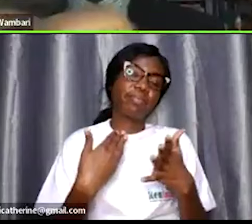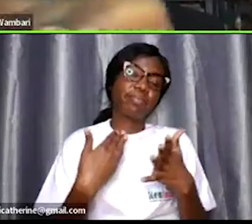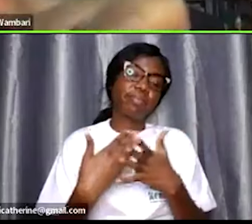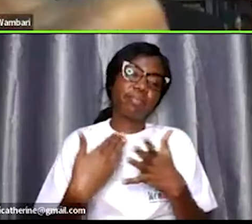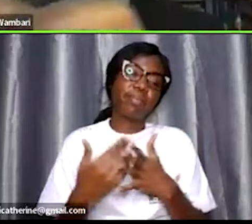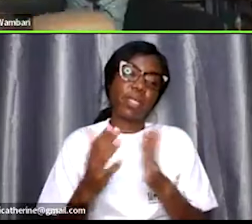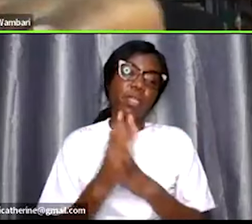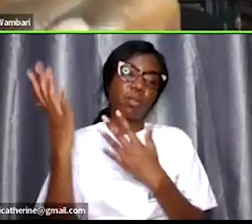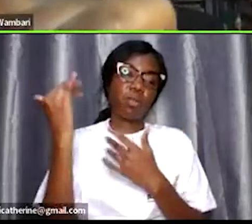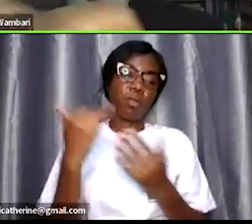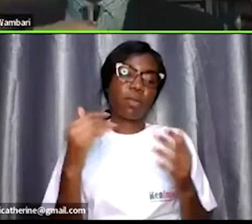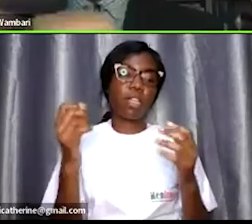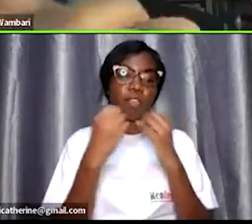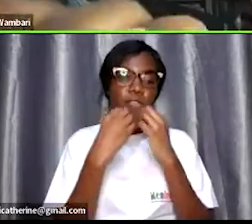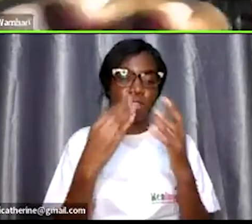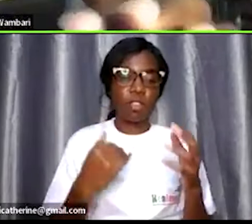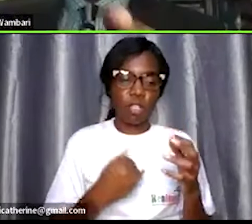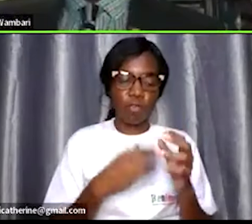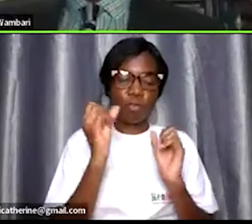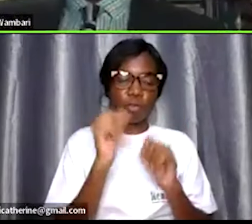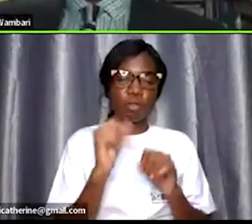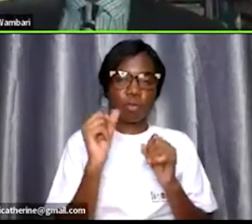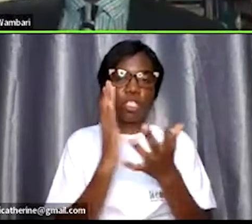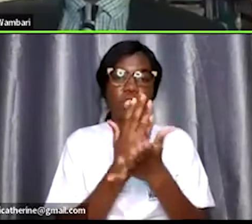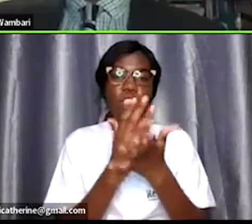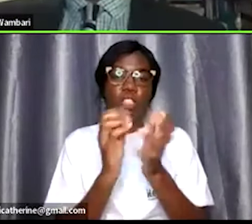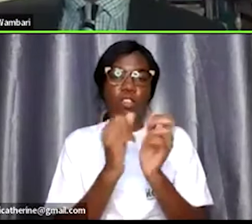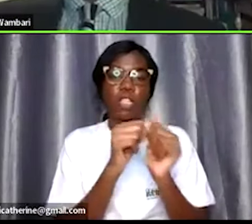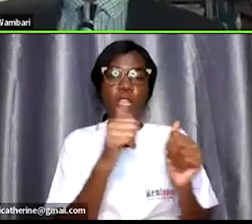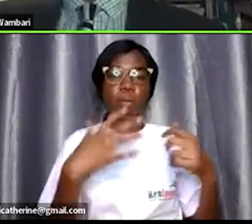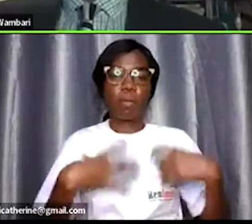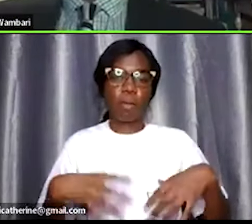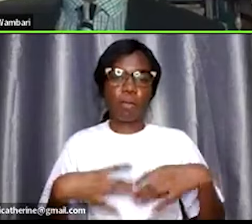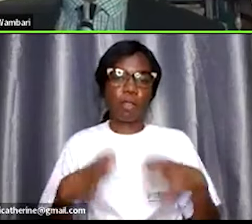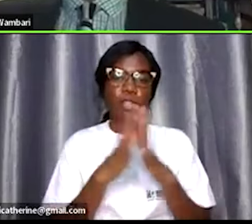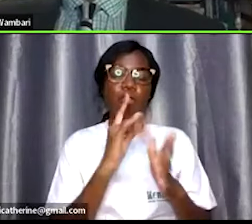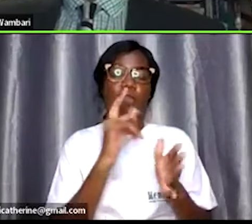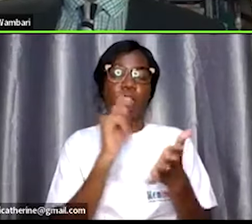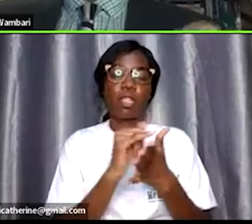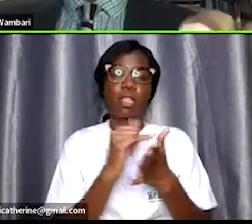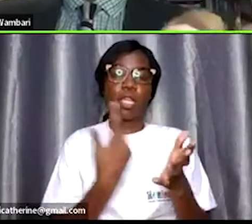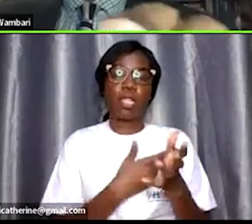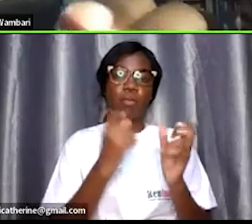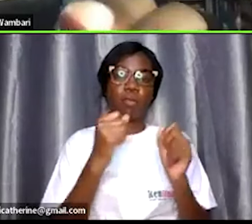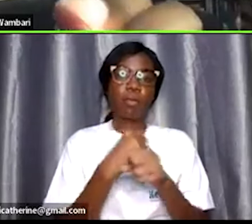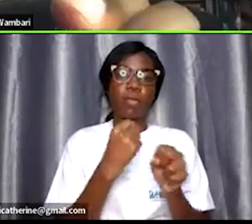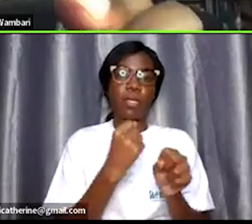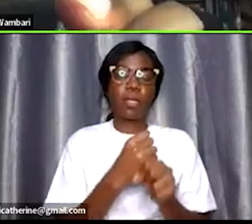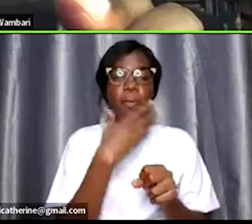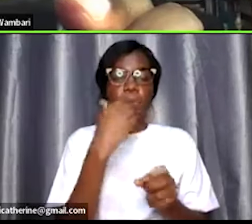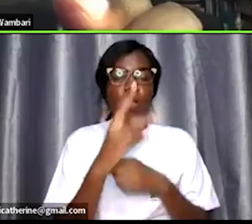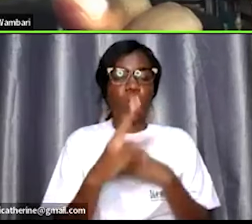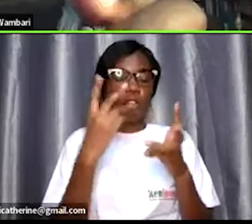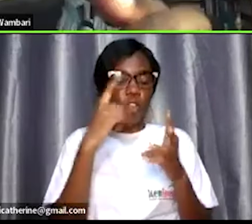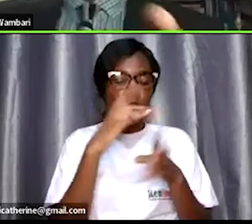hope that the information you have can also be shared with other people and so that then we can create a better world for all of us thank you